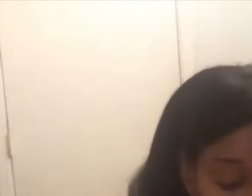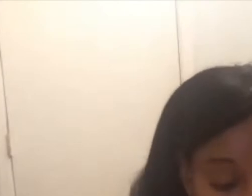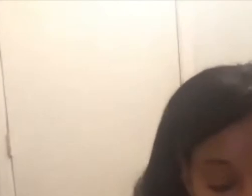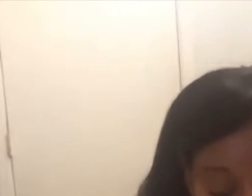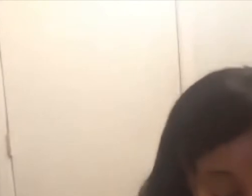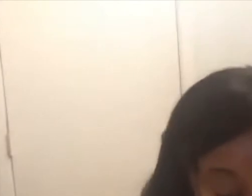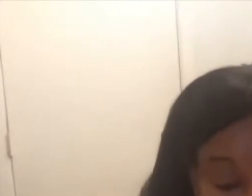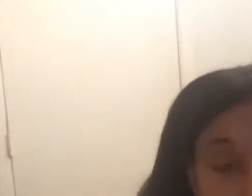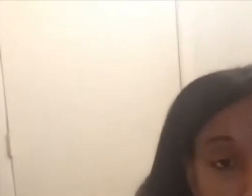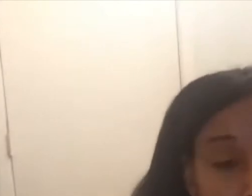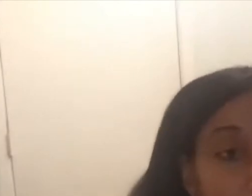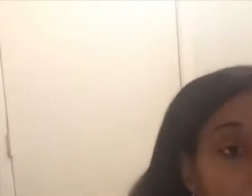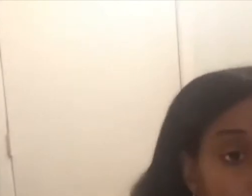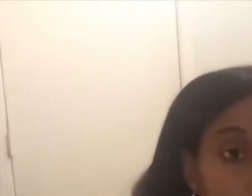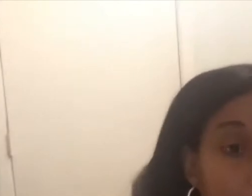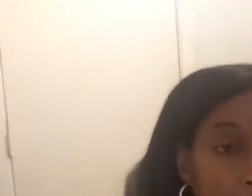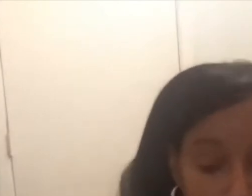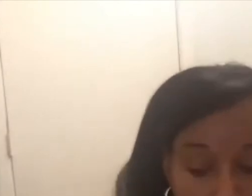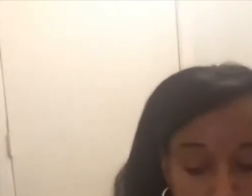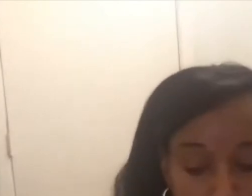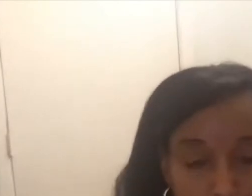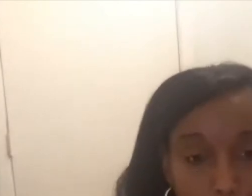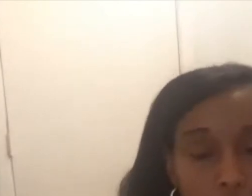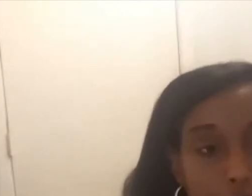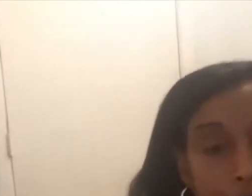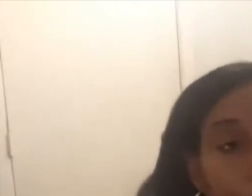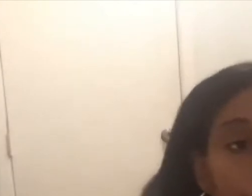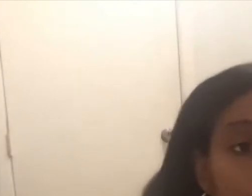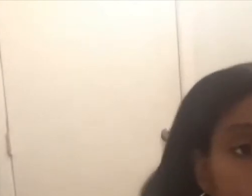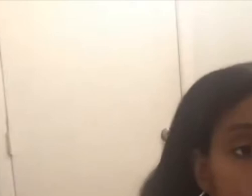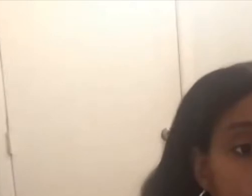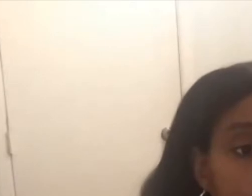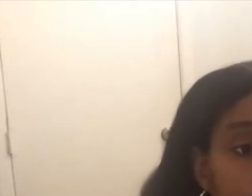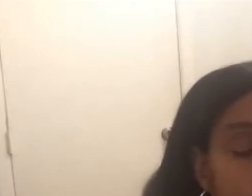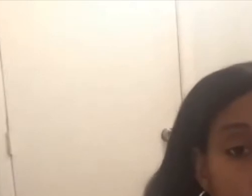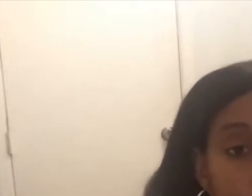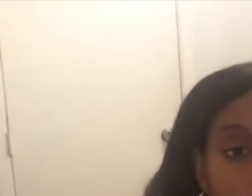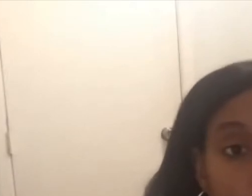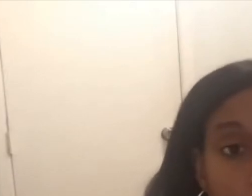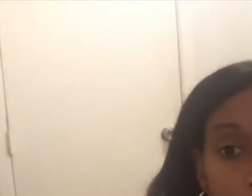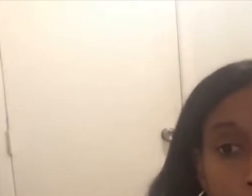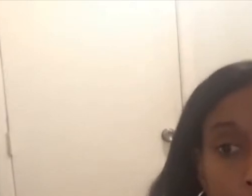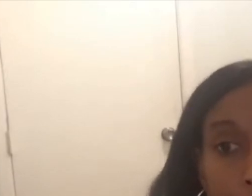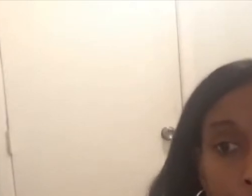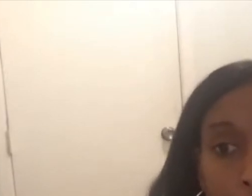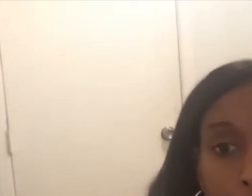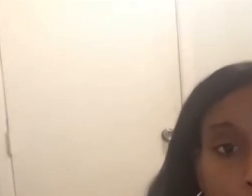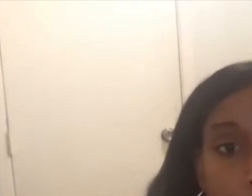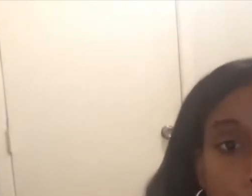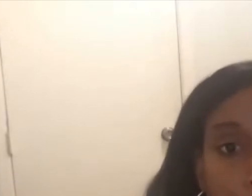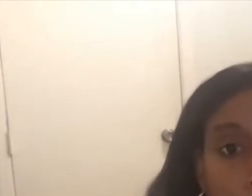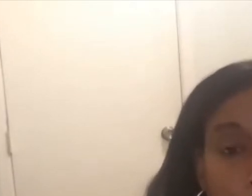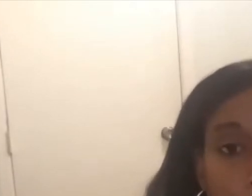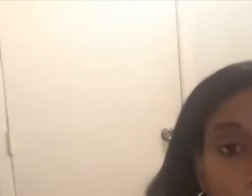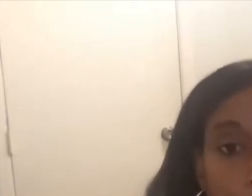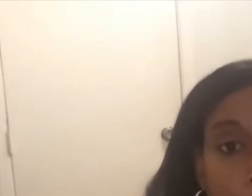future, it is also about confronting a present and a past. So thank you for kicking us off in this way. Now we're going to